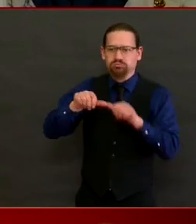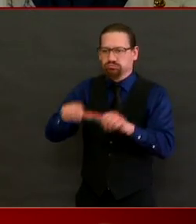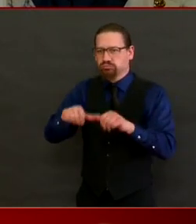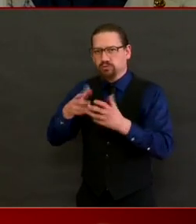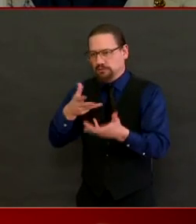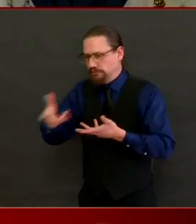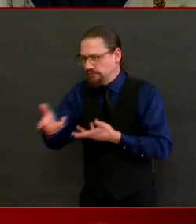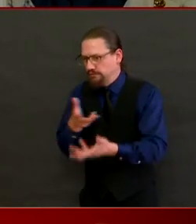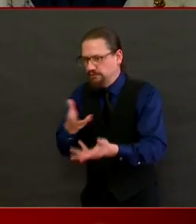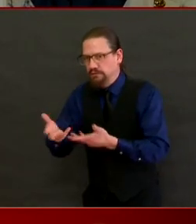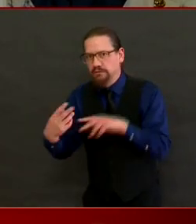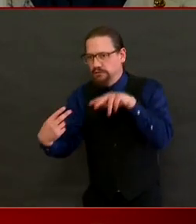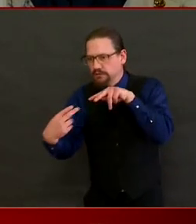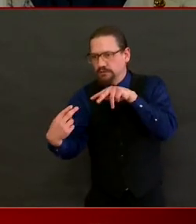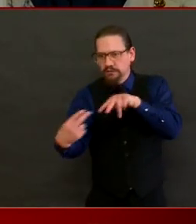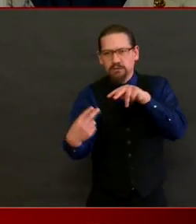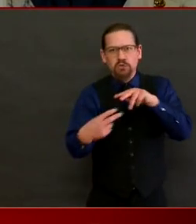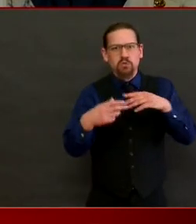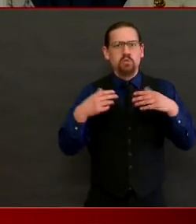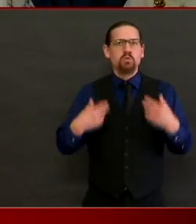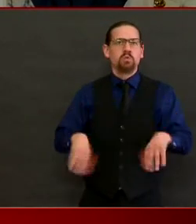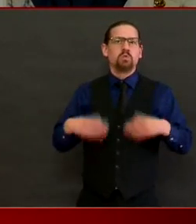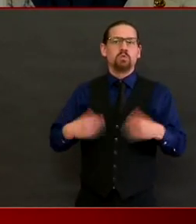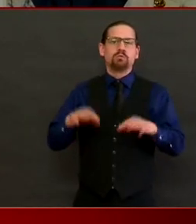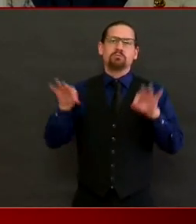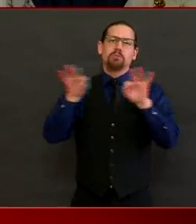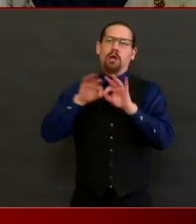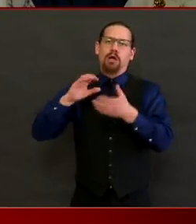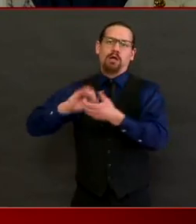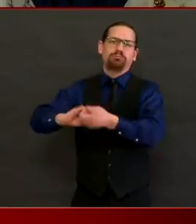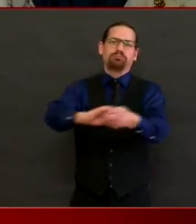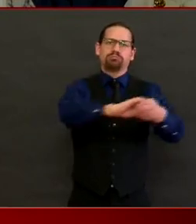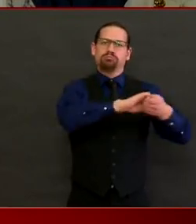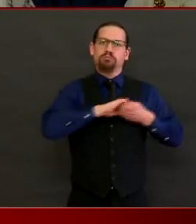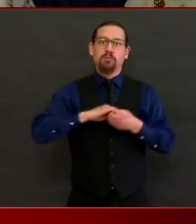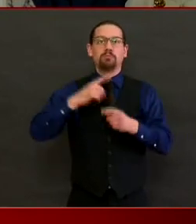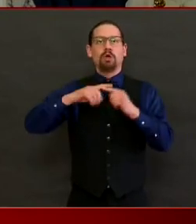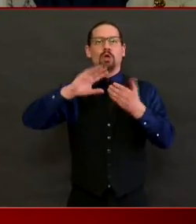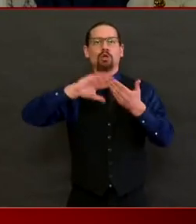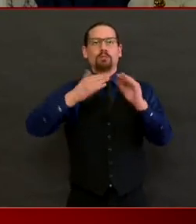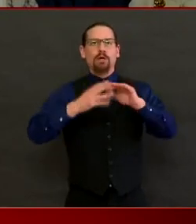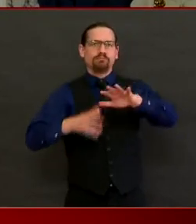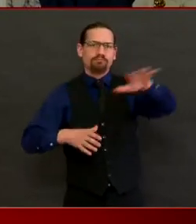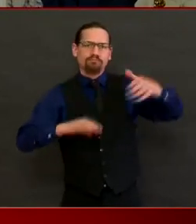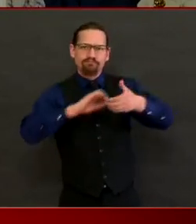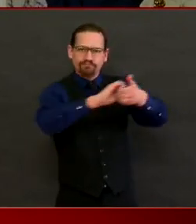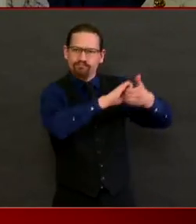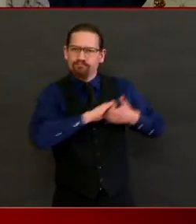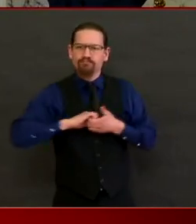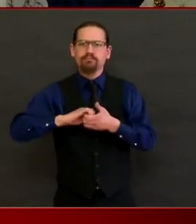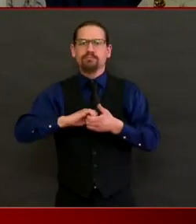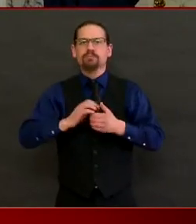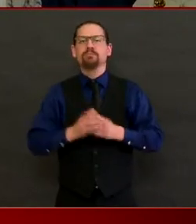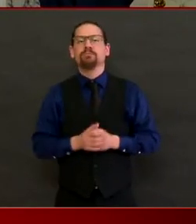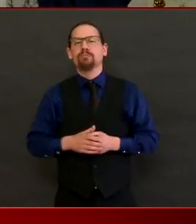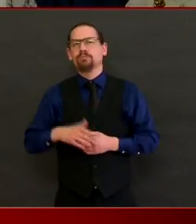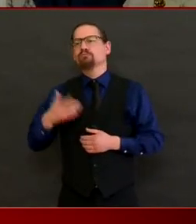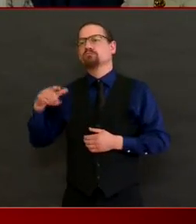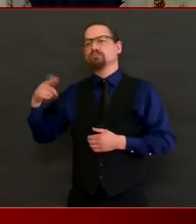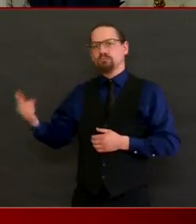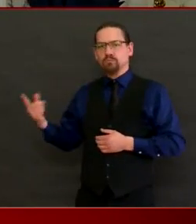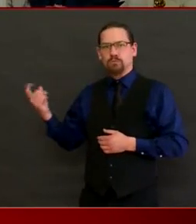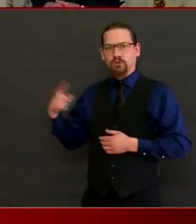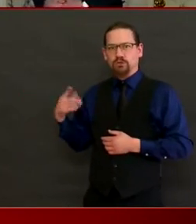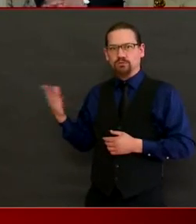continue to work closely with that community. And perhaps you'll both have a response to Nancy Thomas' question from Rhode Island News today.